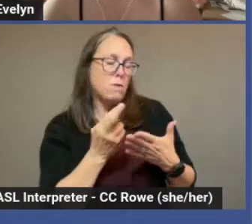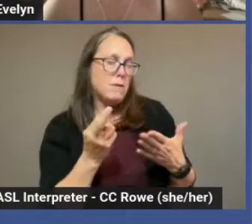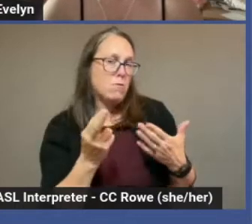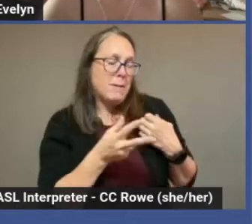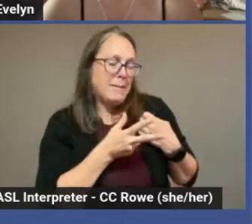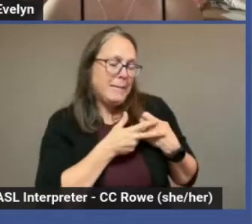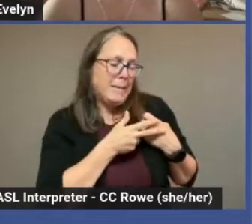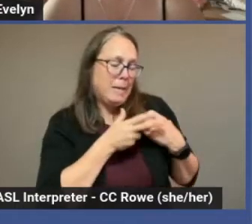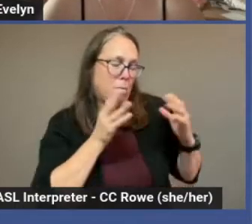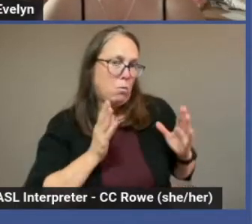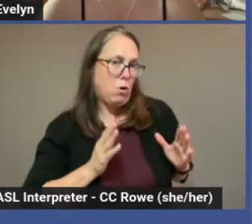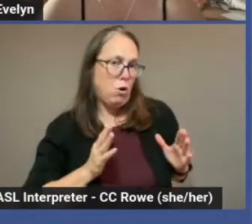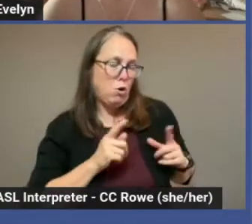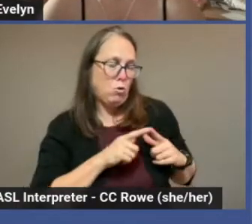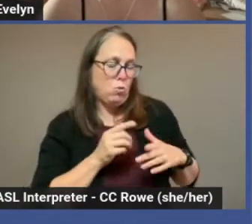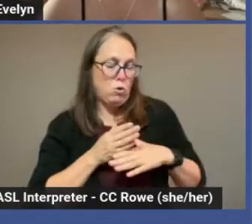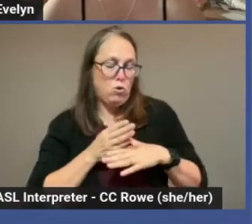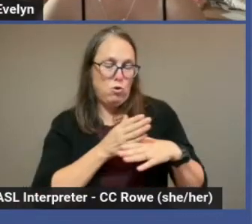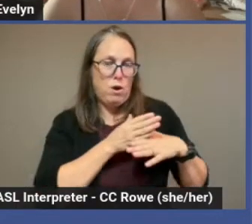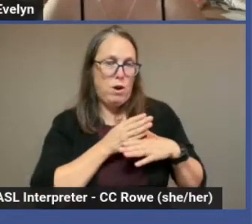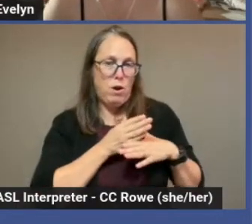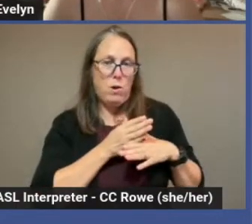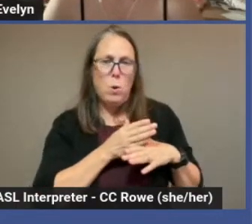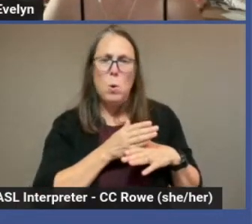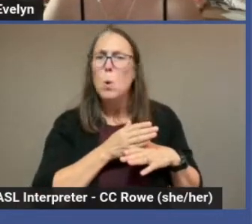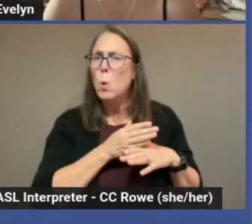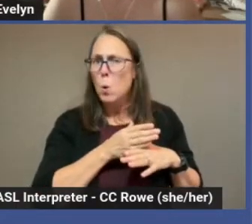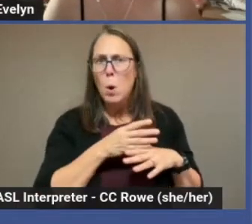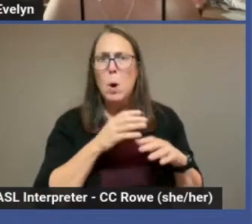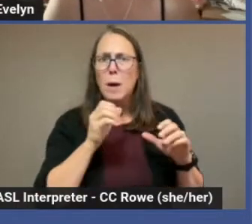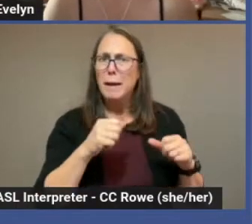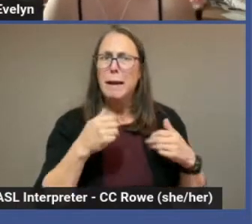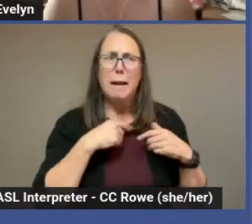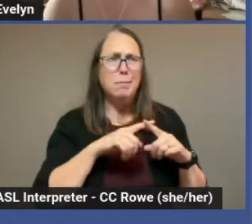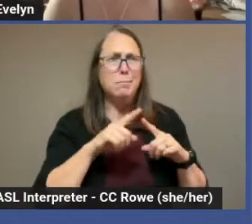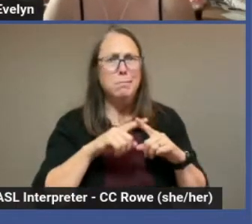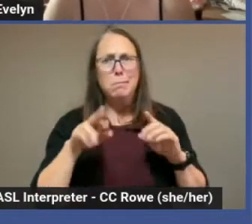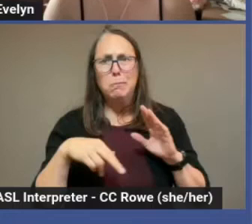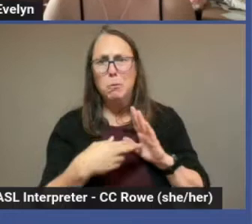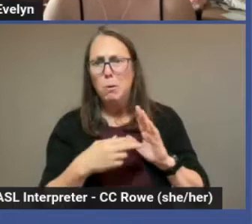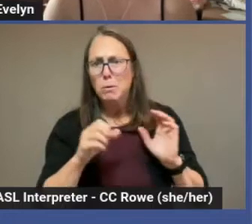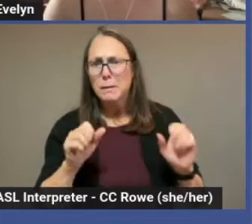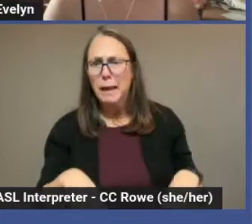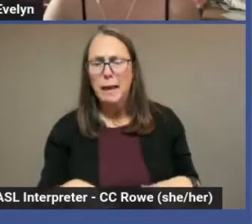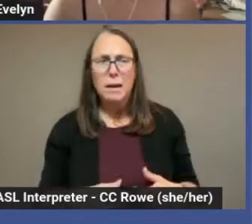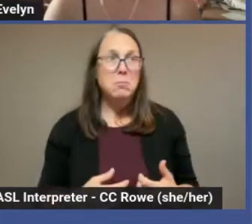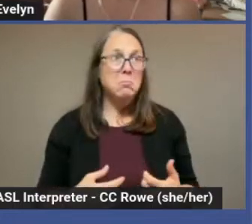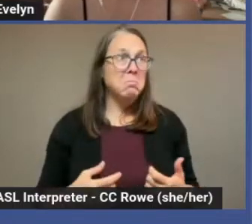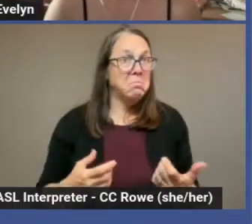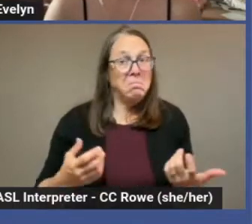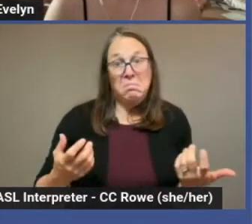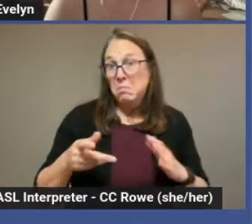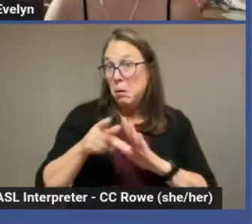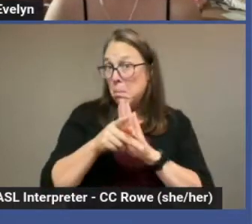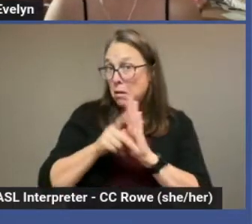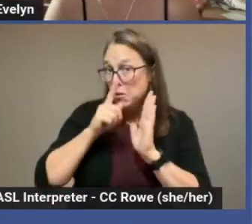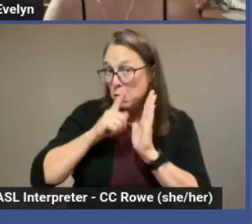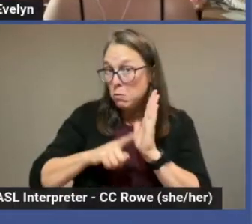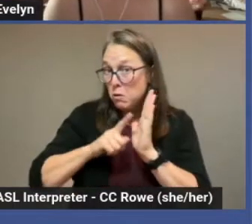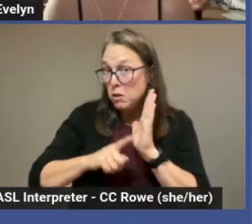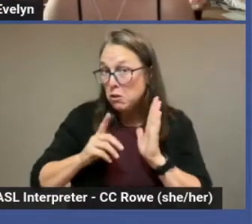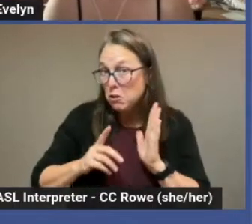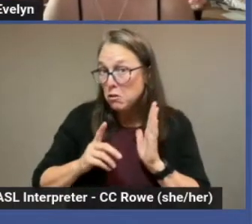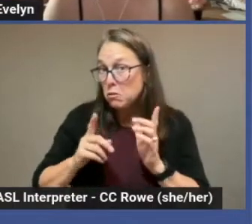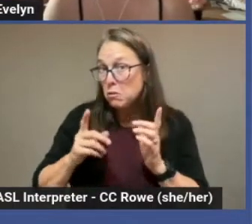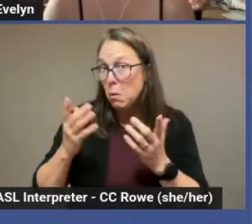And this can be in a variety of roles. You can be doing policy research to